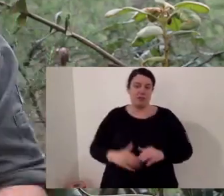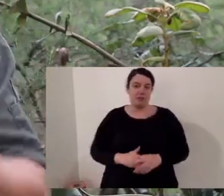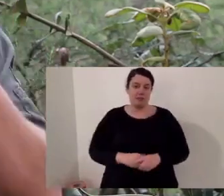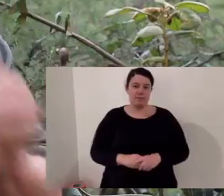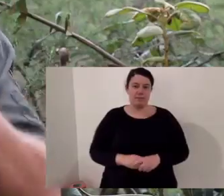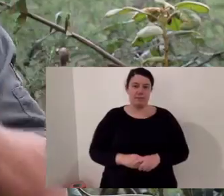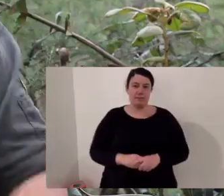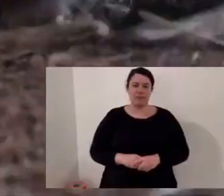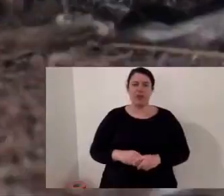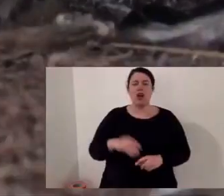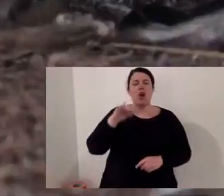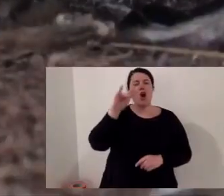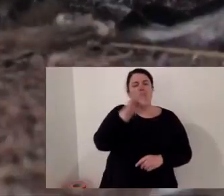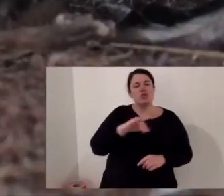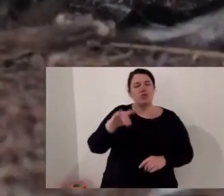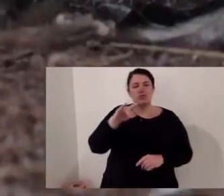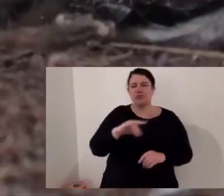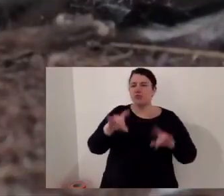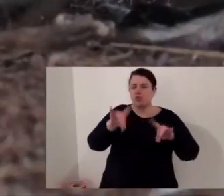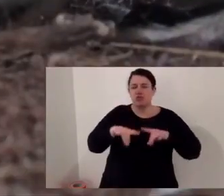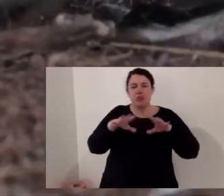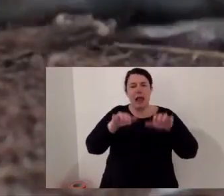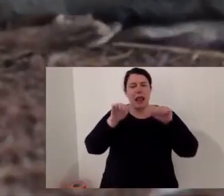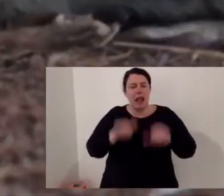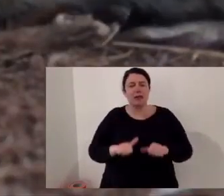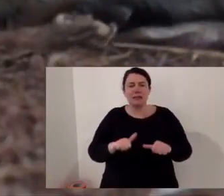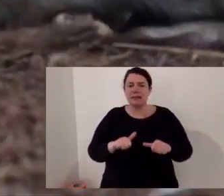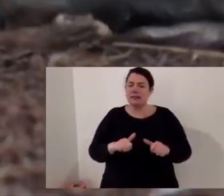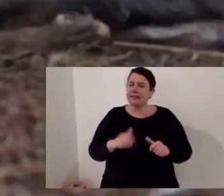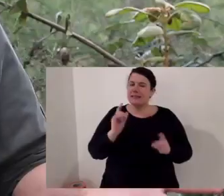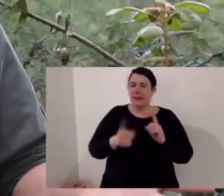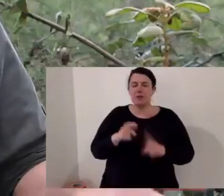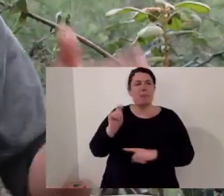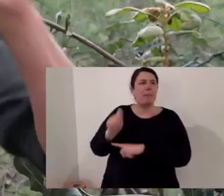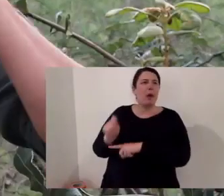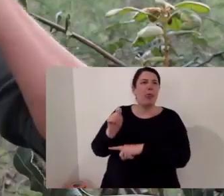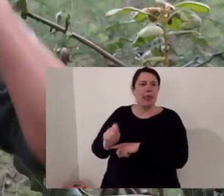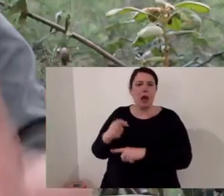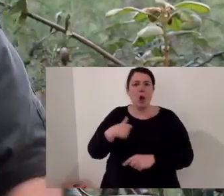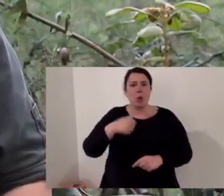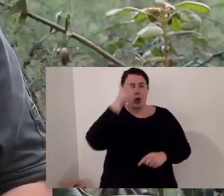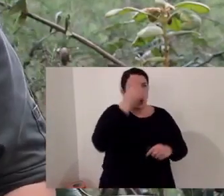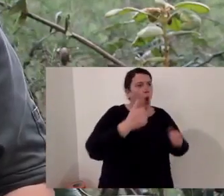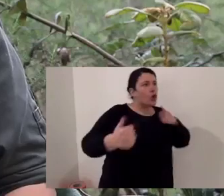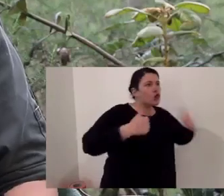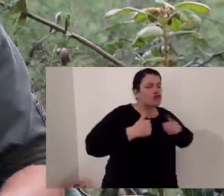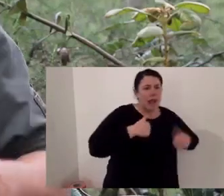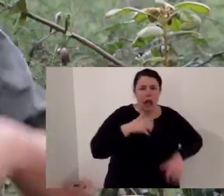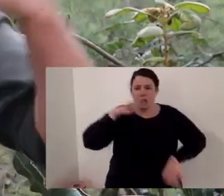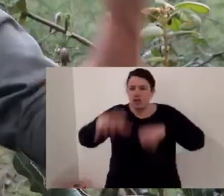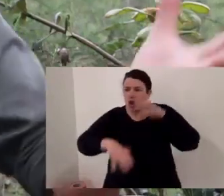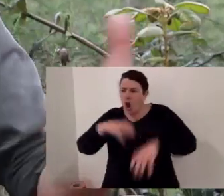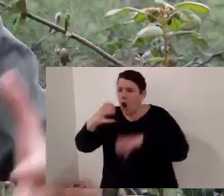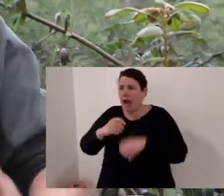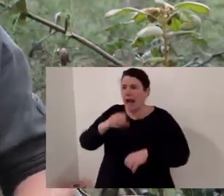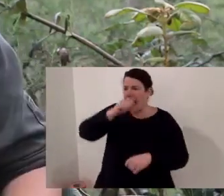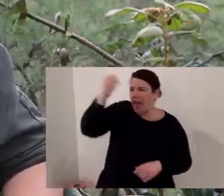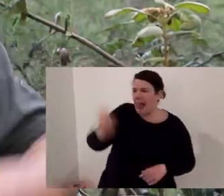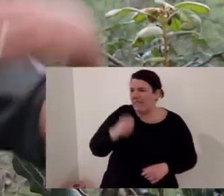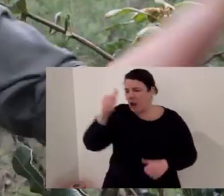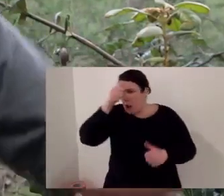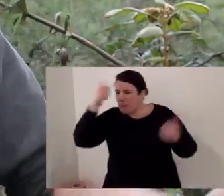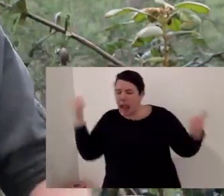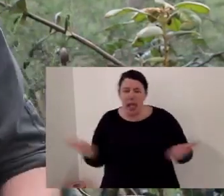as a part of the bigger picture. Australian wildlife is sometimes overlooked. We know so much about whales or